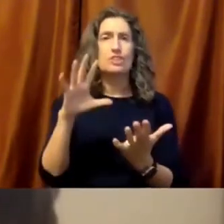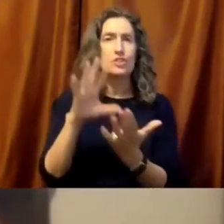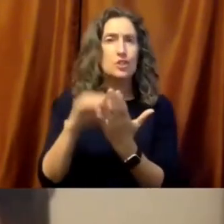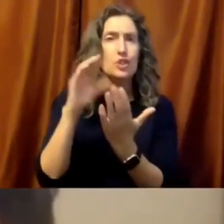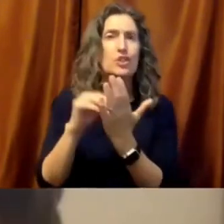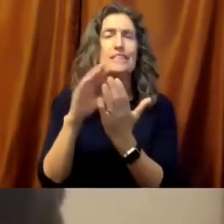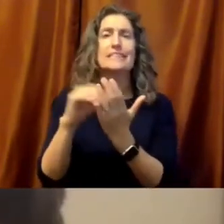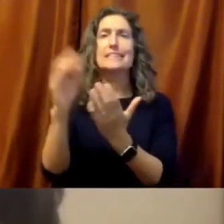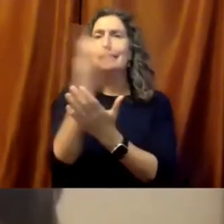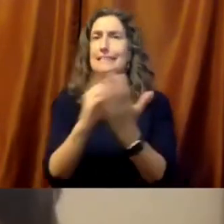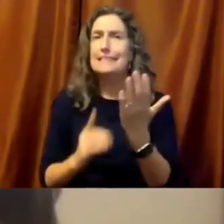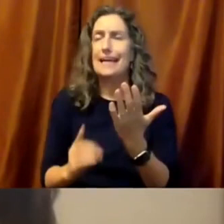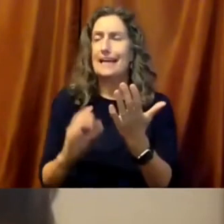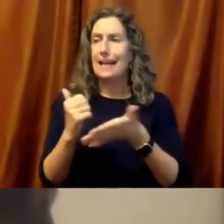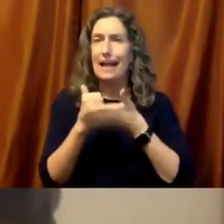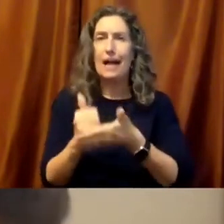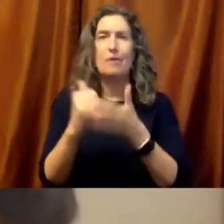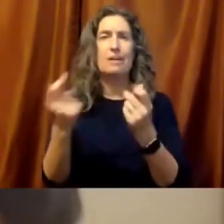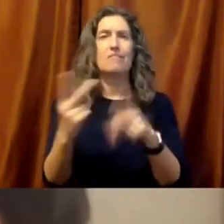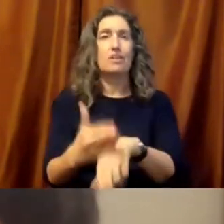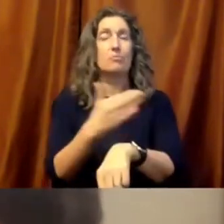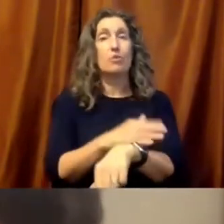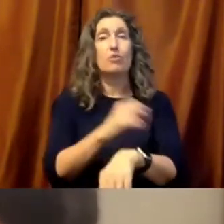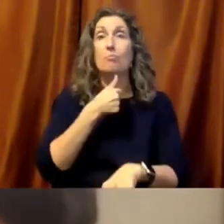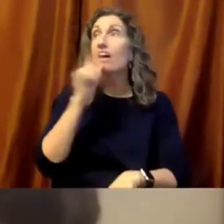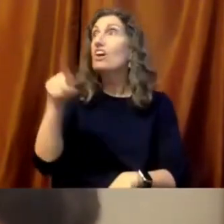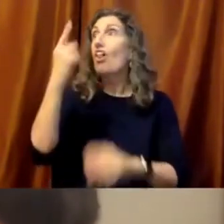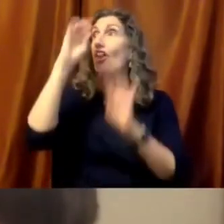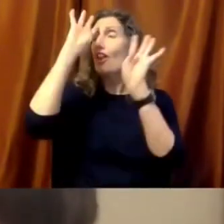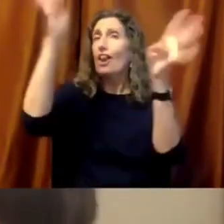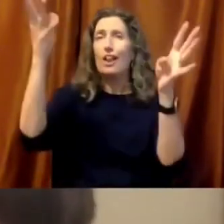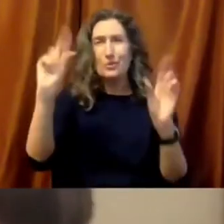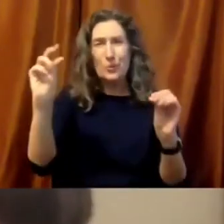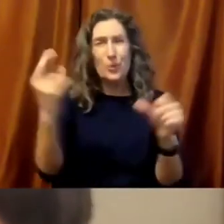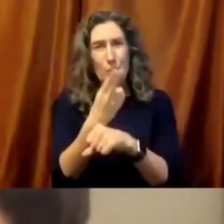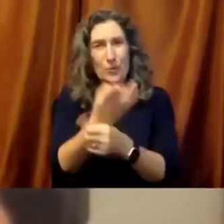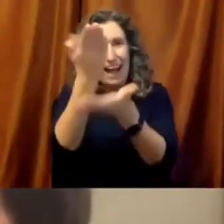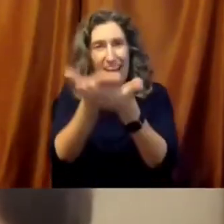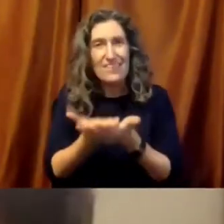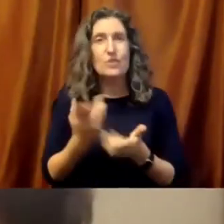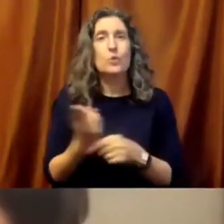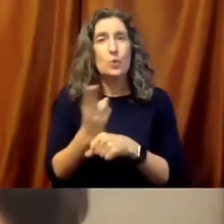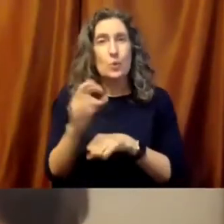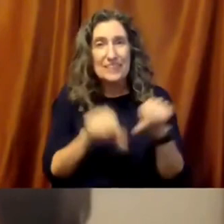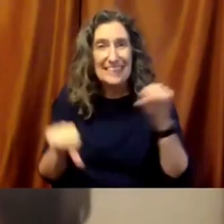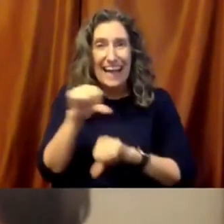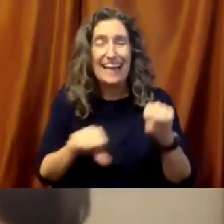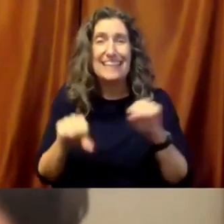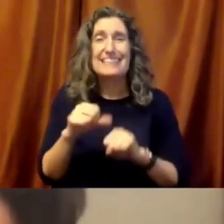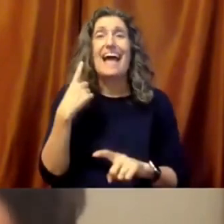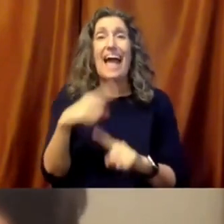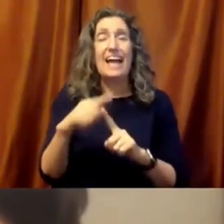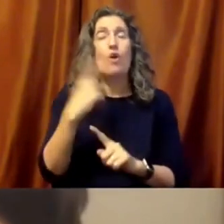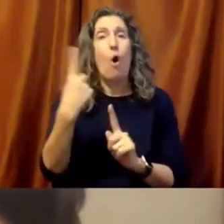designing, improving. And it has to be practical and evidence-based. And it has to maintain